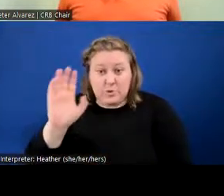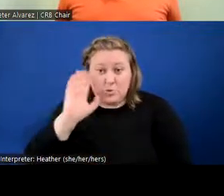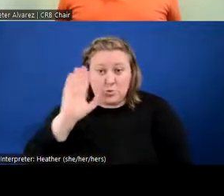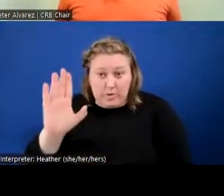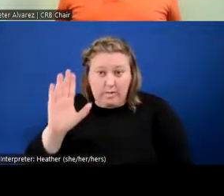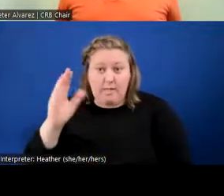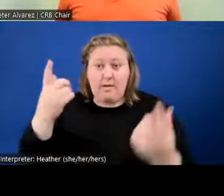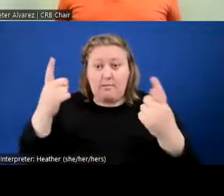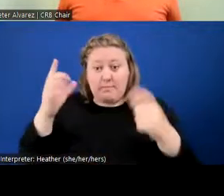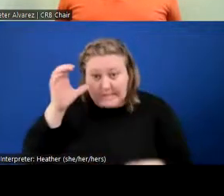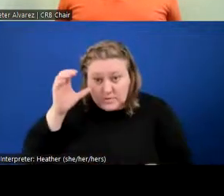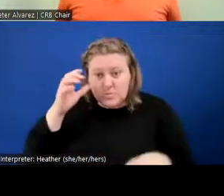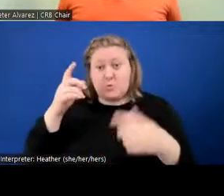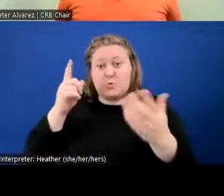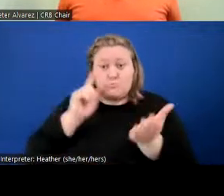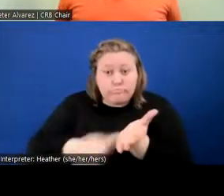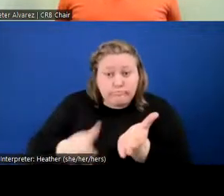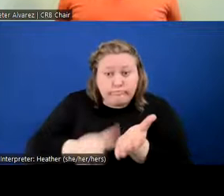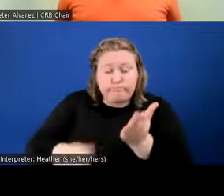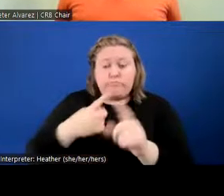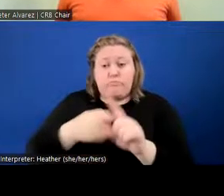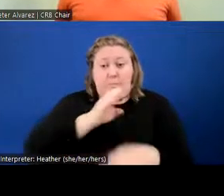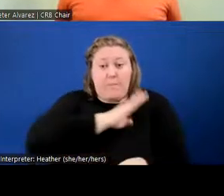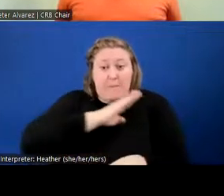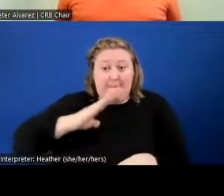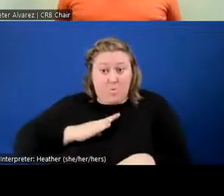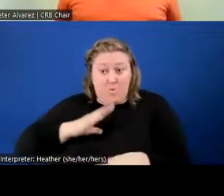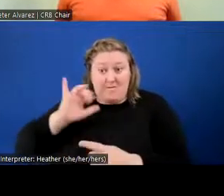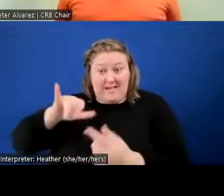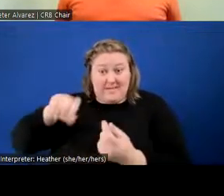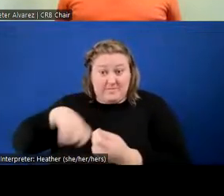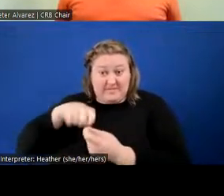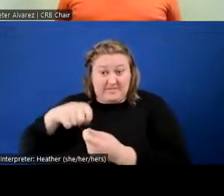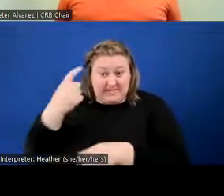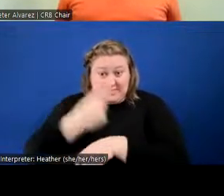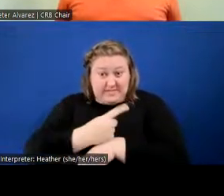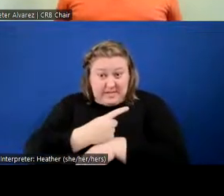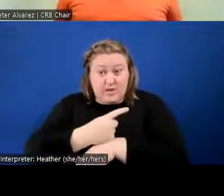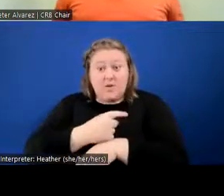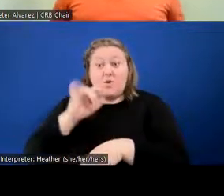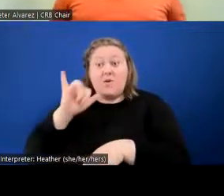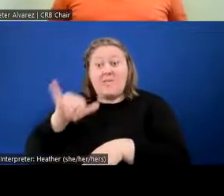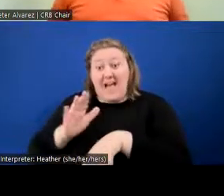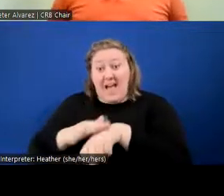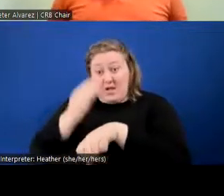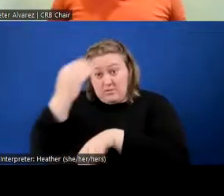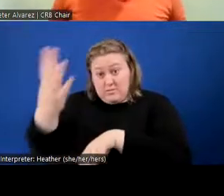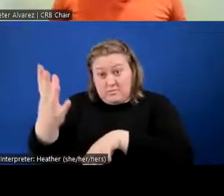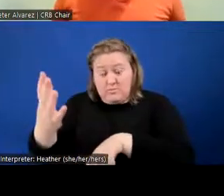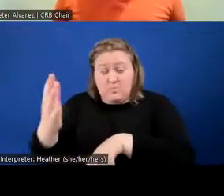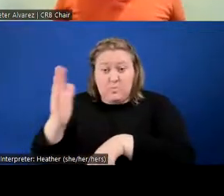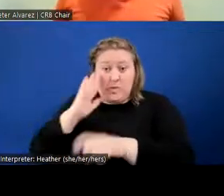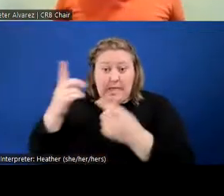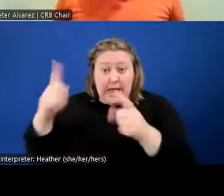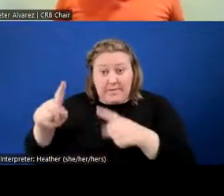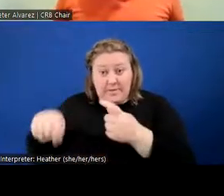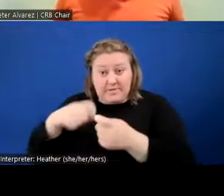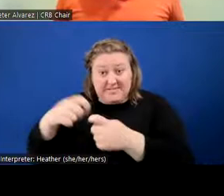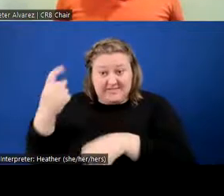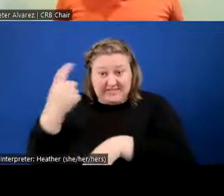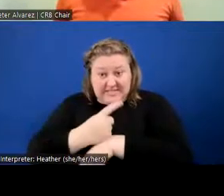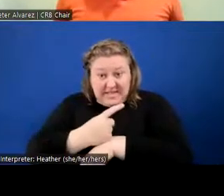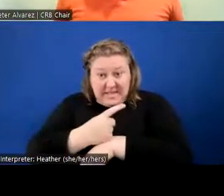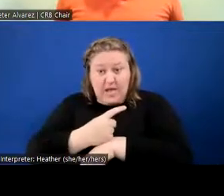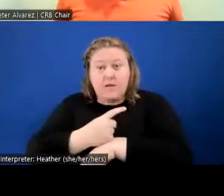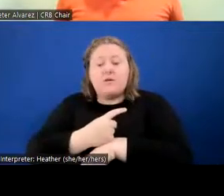date. In that notice, you're also aware that cases will